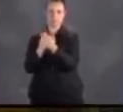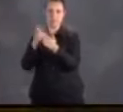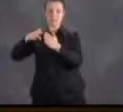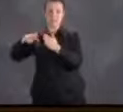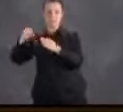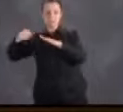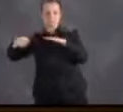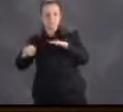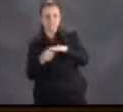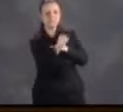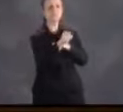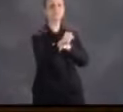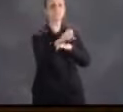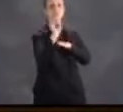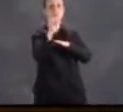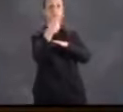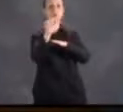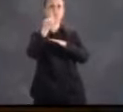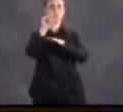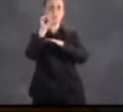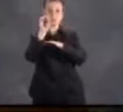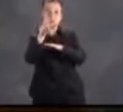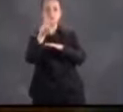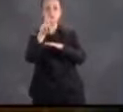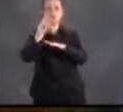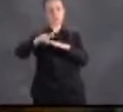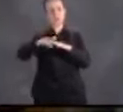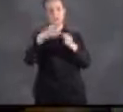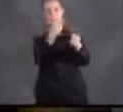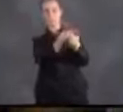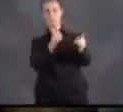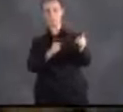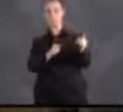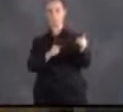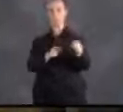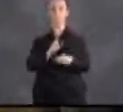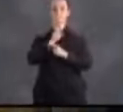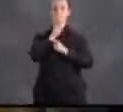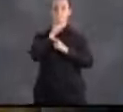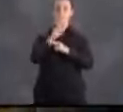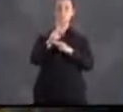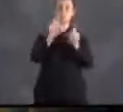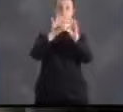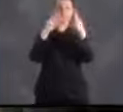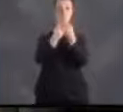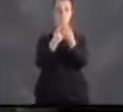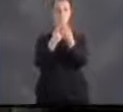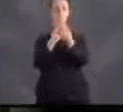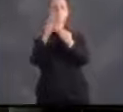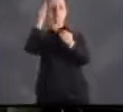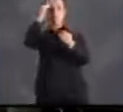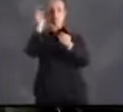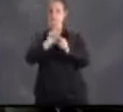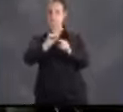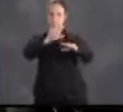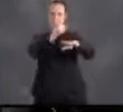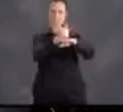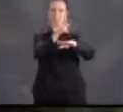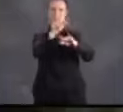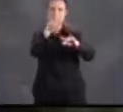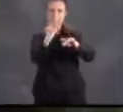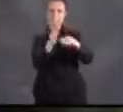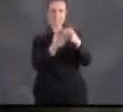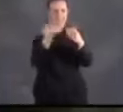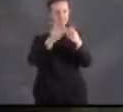shelter. Keep your disaster kits in an easily accessible place in your home and make sure all family members know where it is.